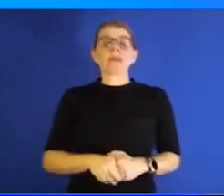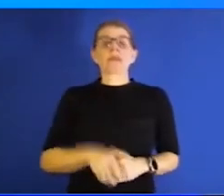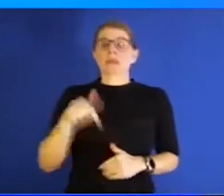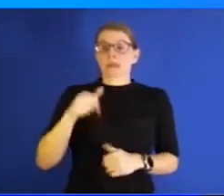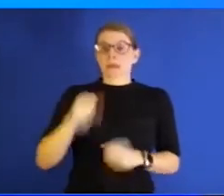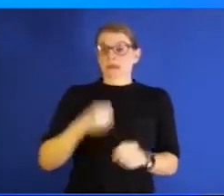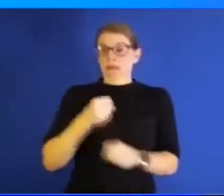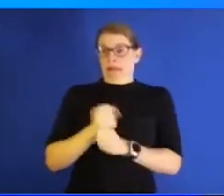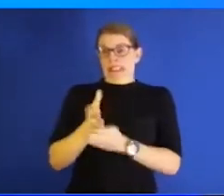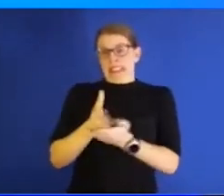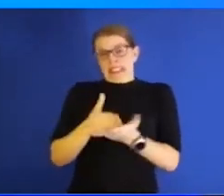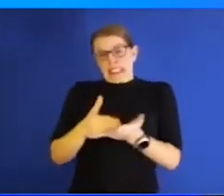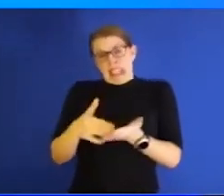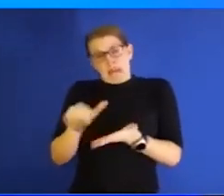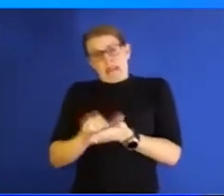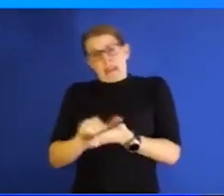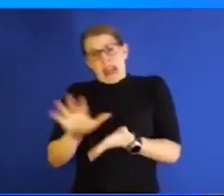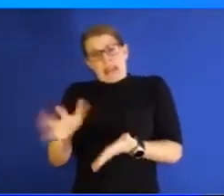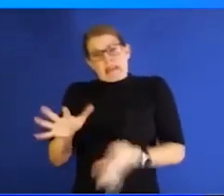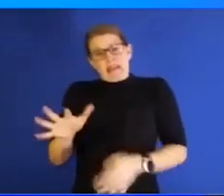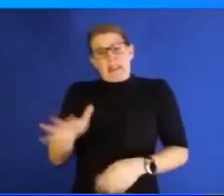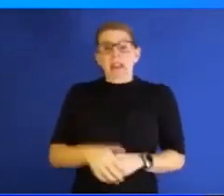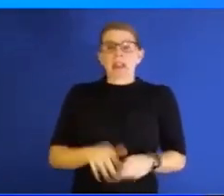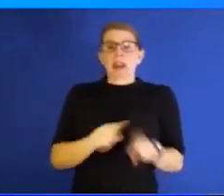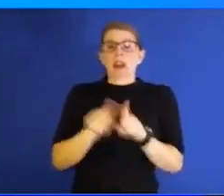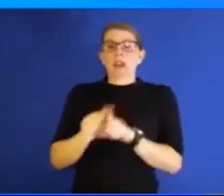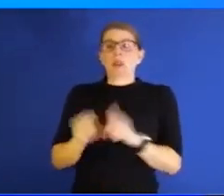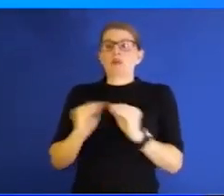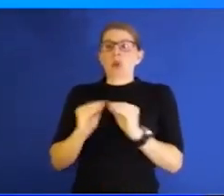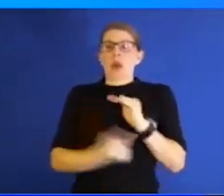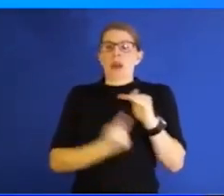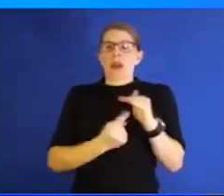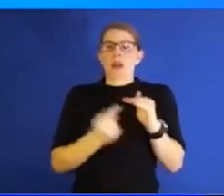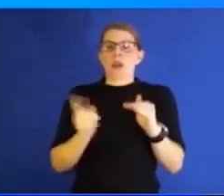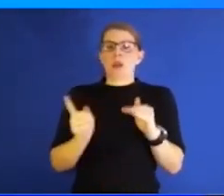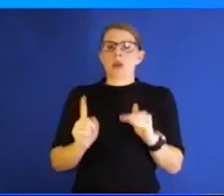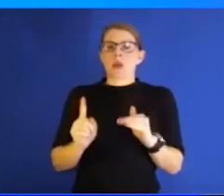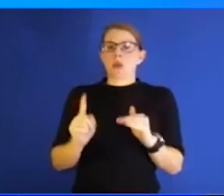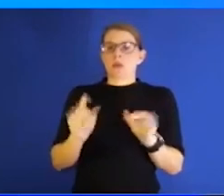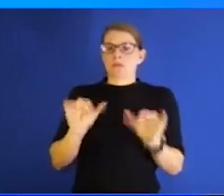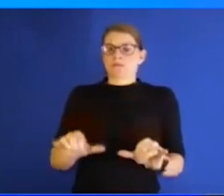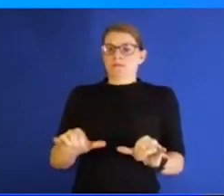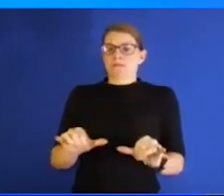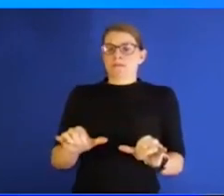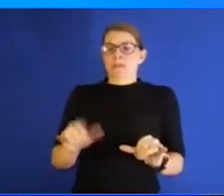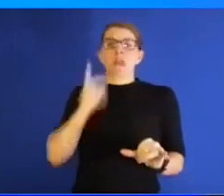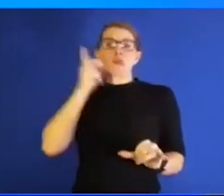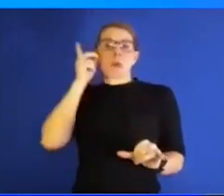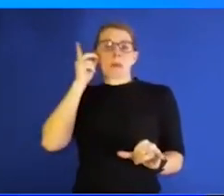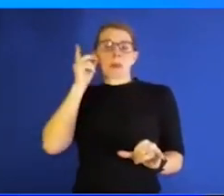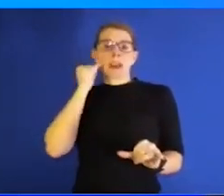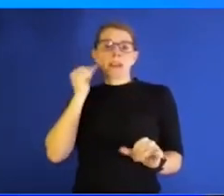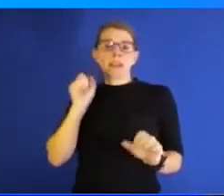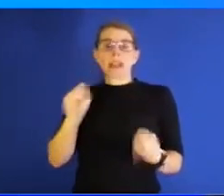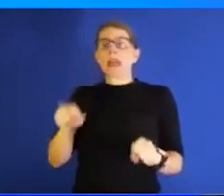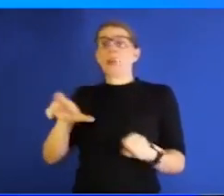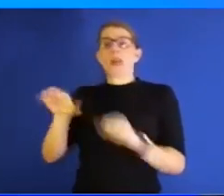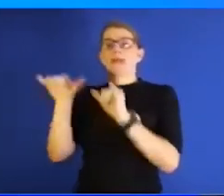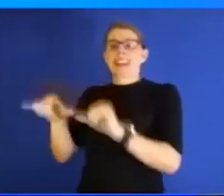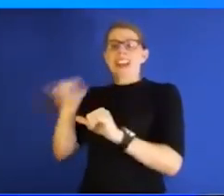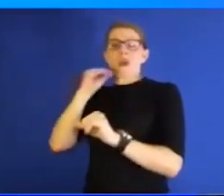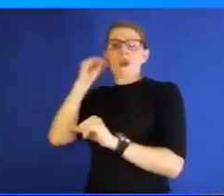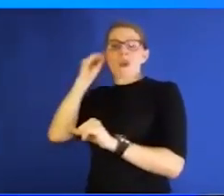that capacity. But we also are doing more isolating in places as well. If people have the ability to do that at home, we know how to do it now. And